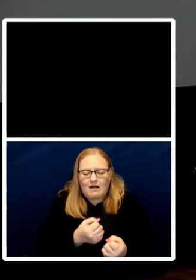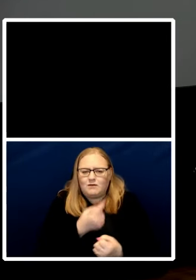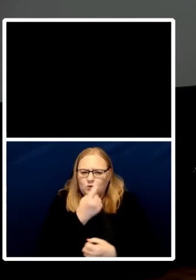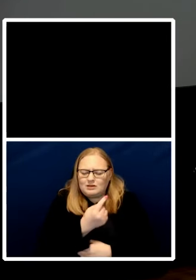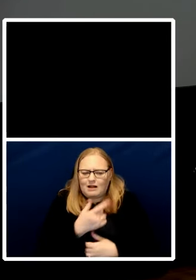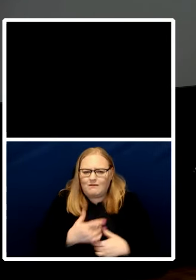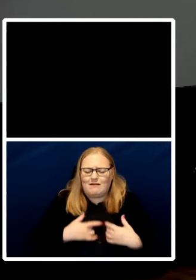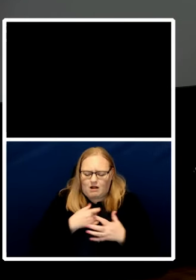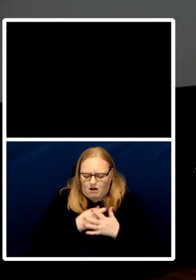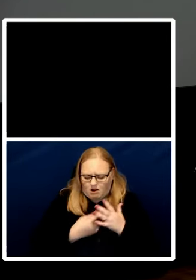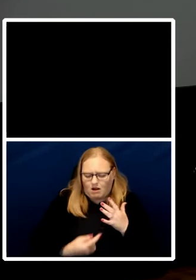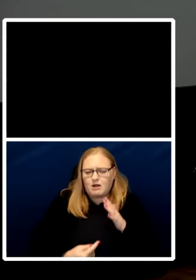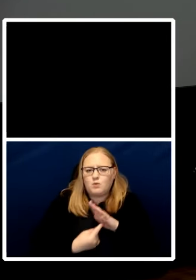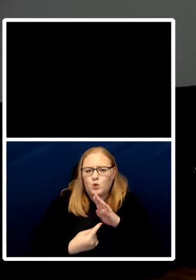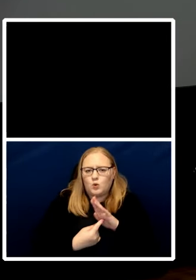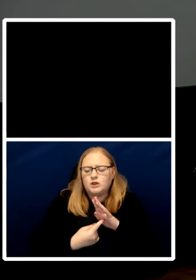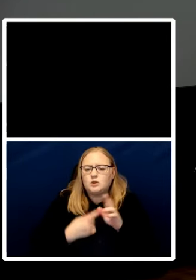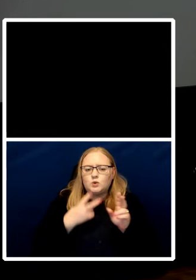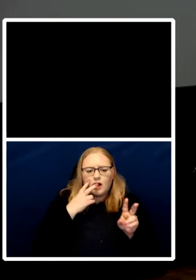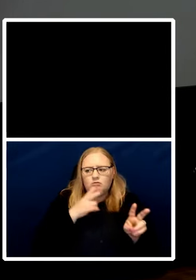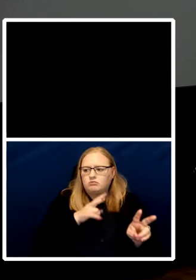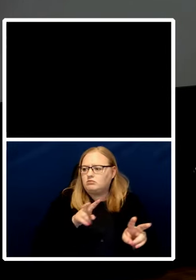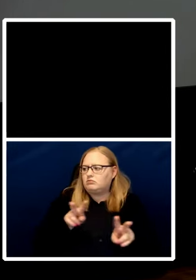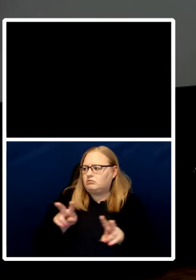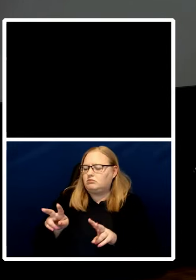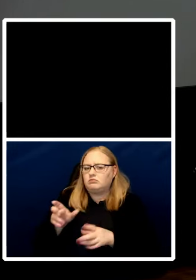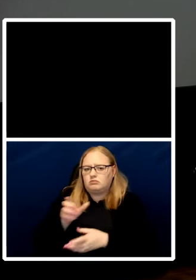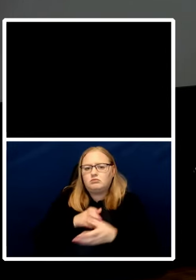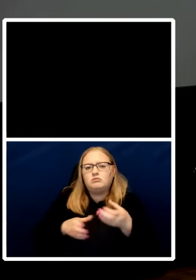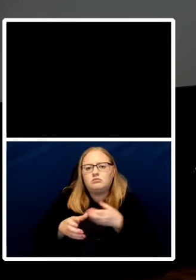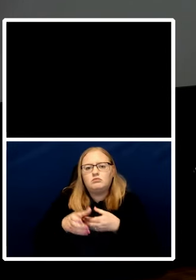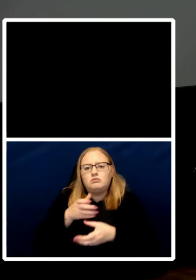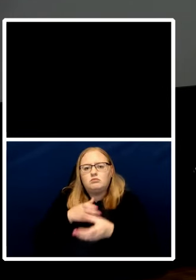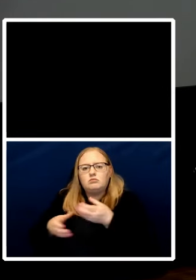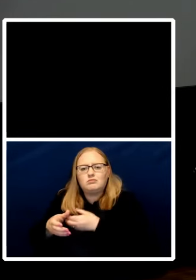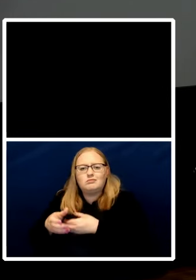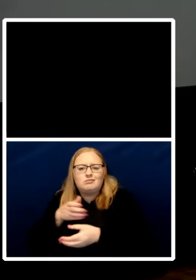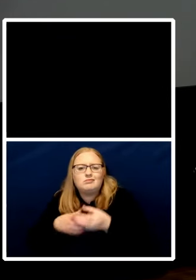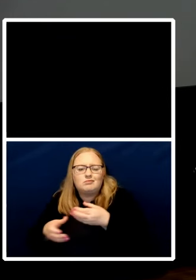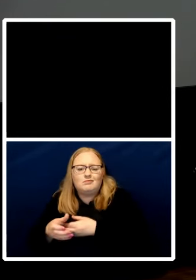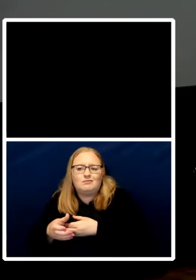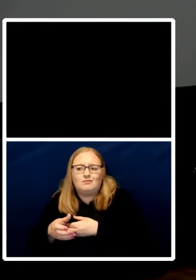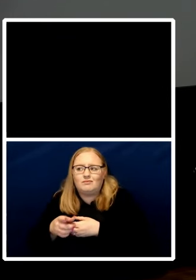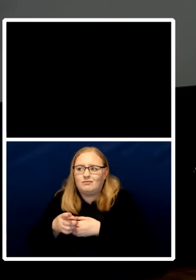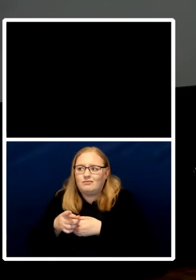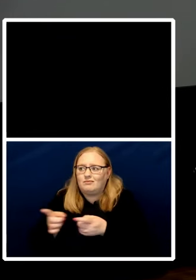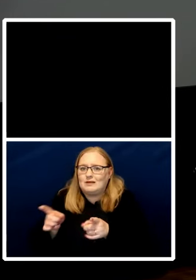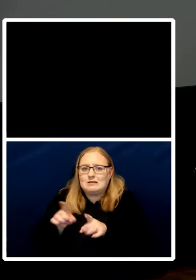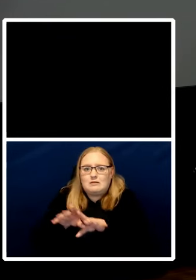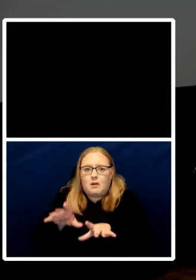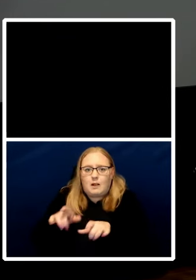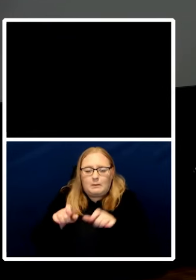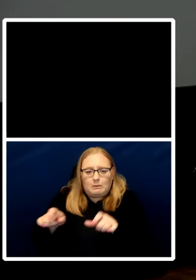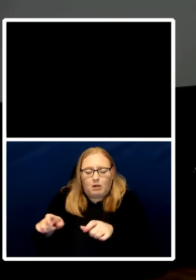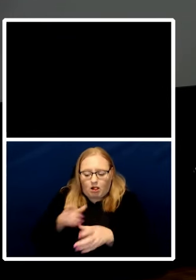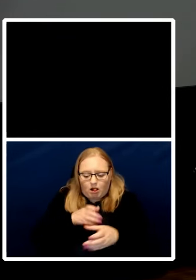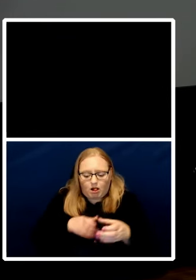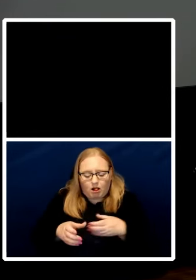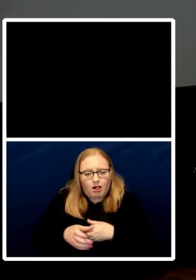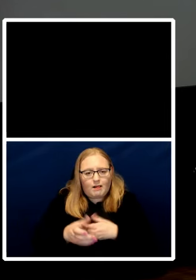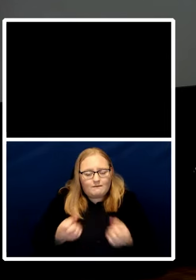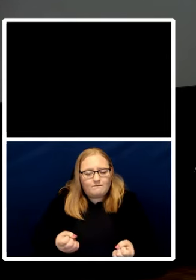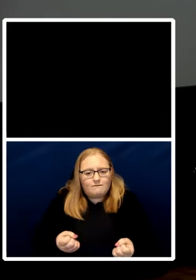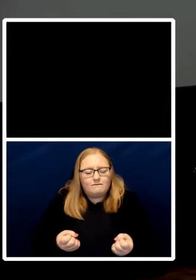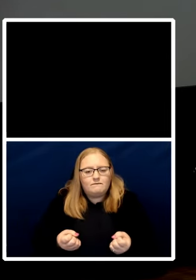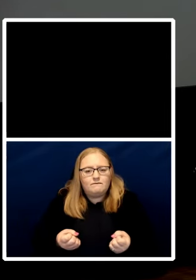around you and see some you have some degree of empathy for other similar creatures you might think that whether there's a god or